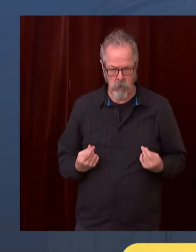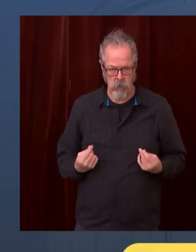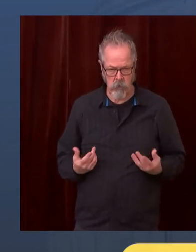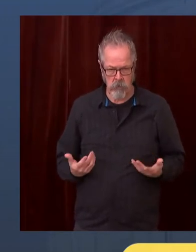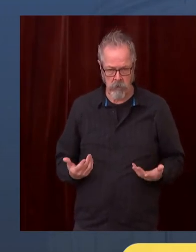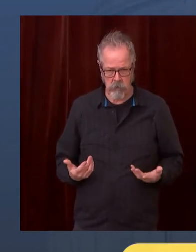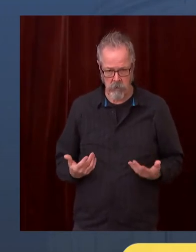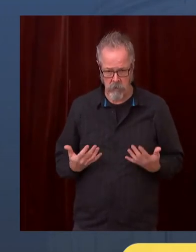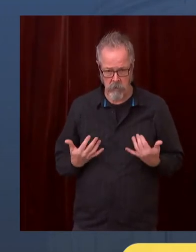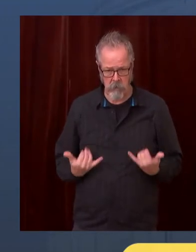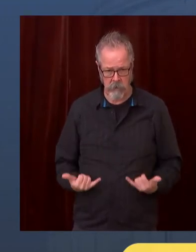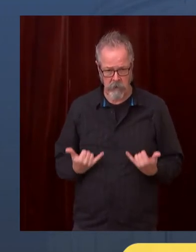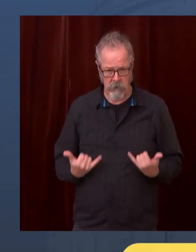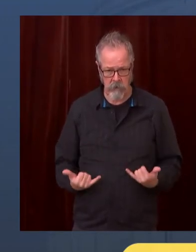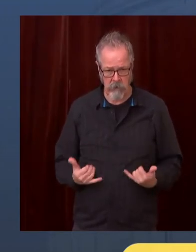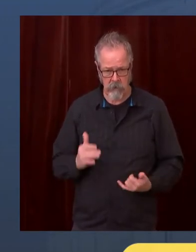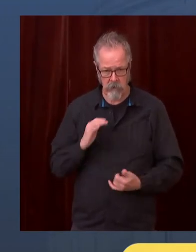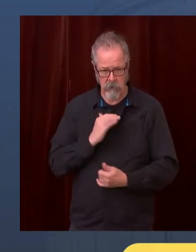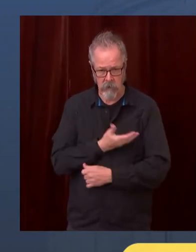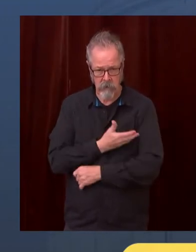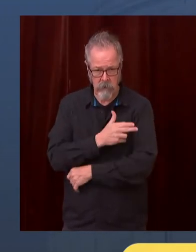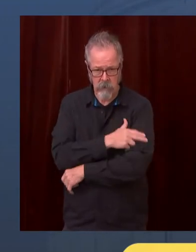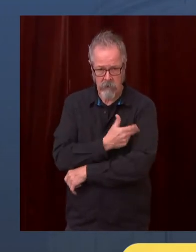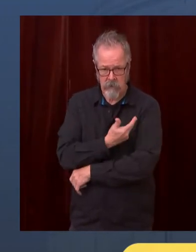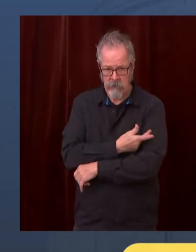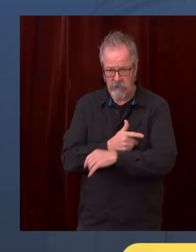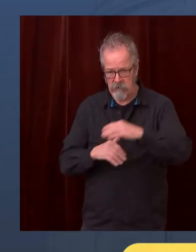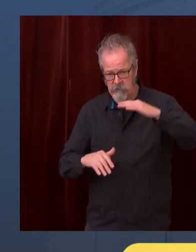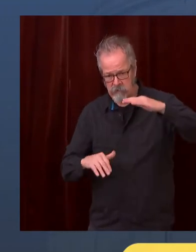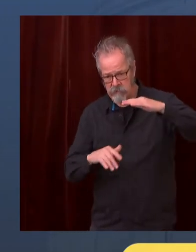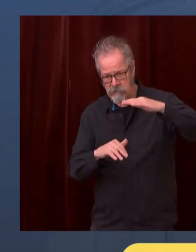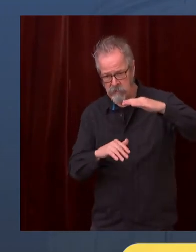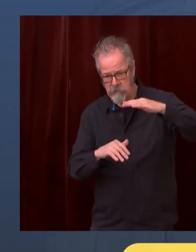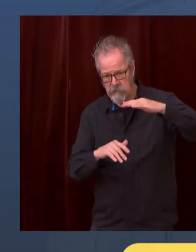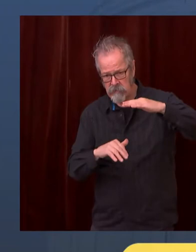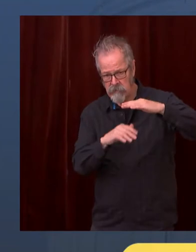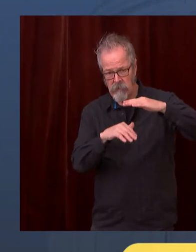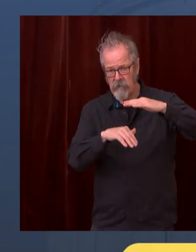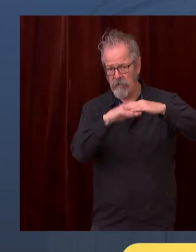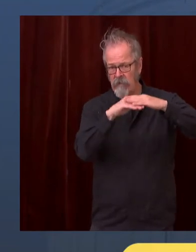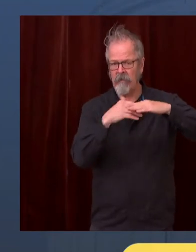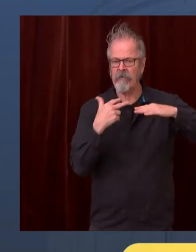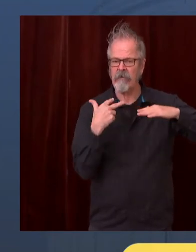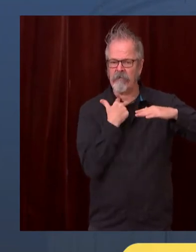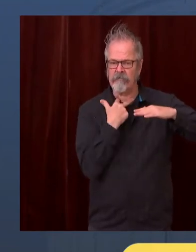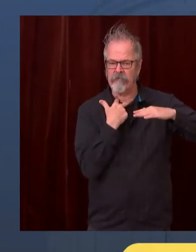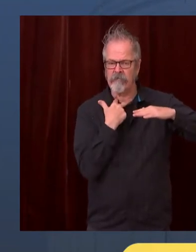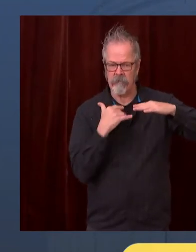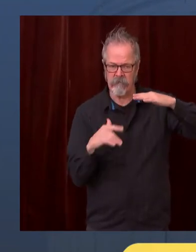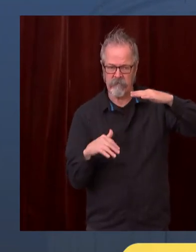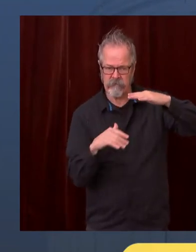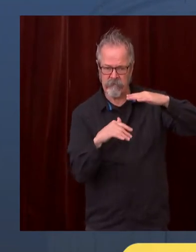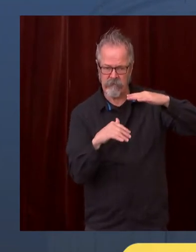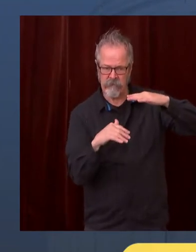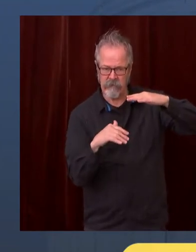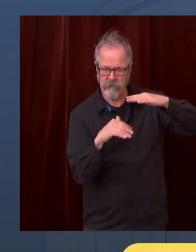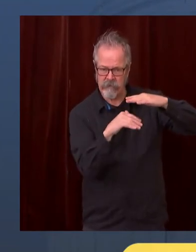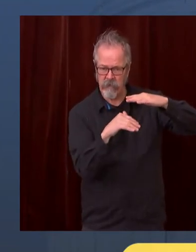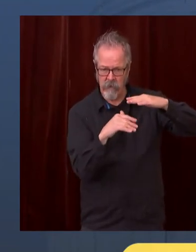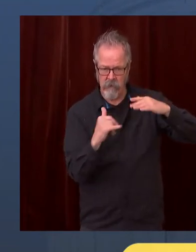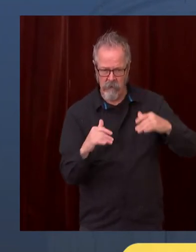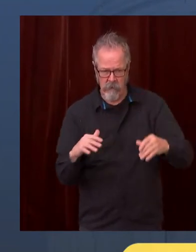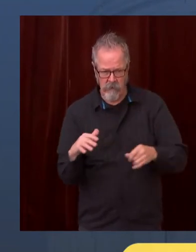full, many with occupancy rates over 80%. We have some ICU, we have additional